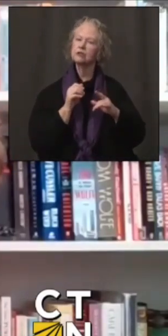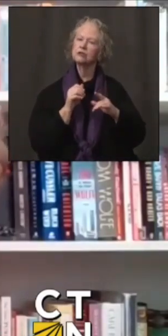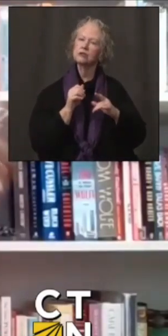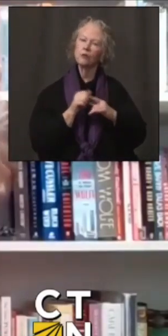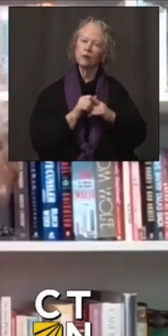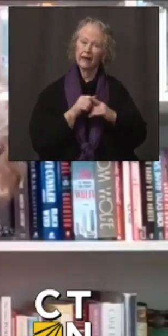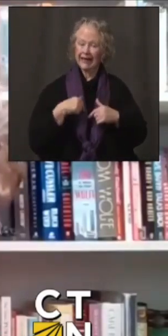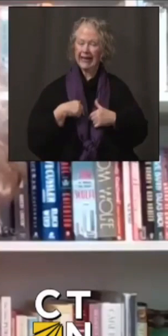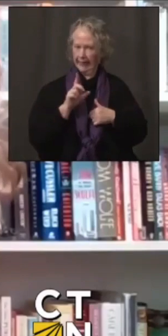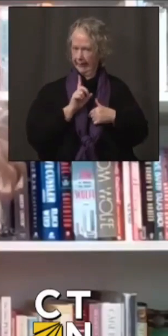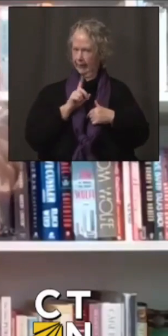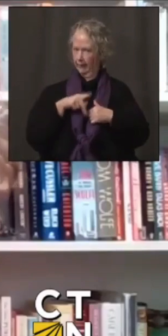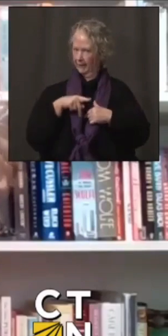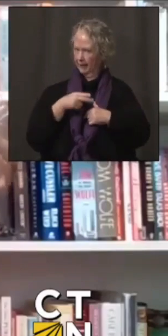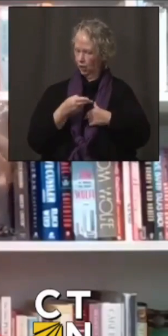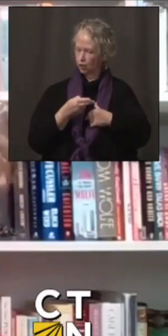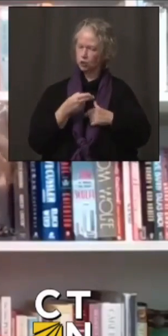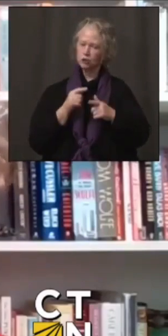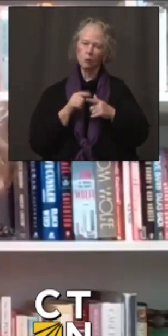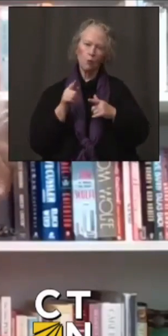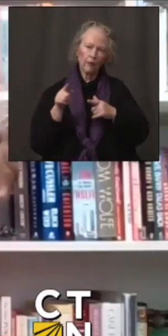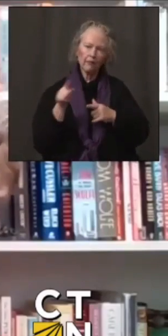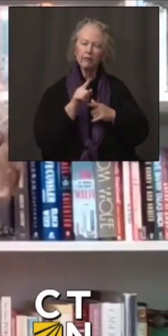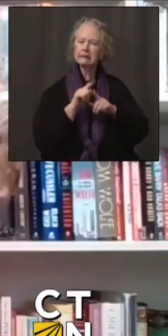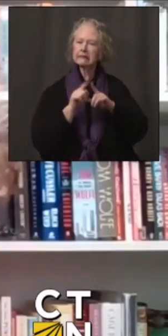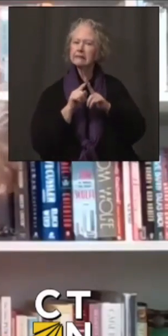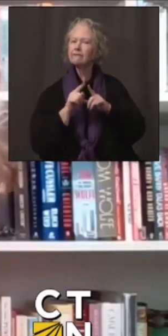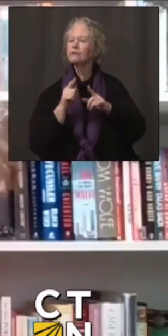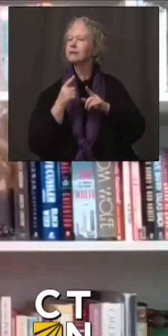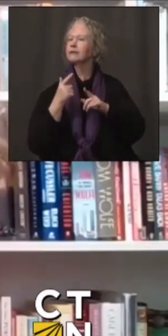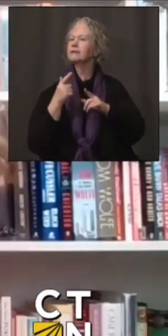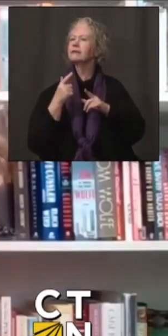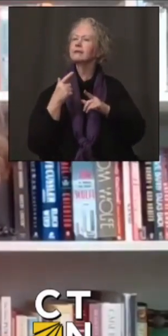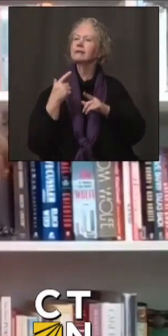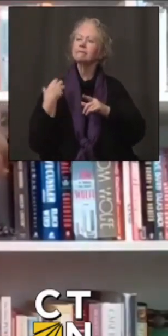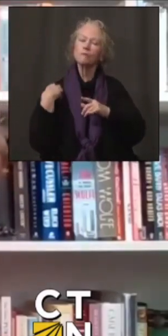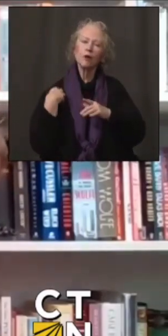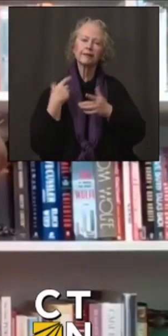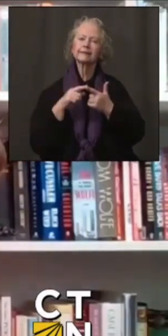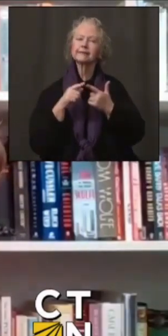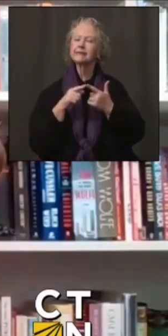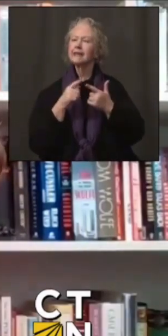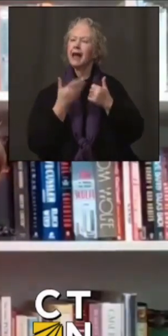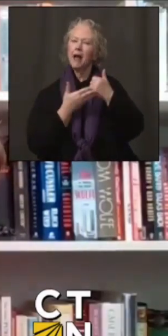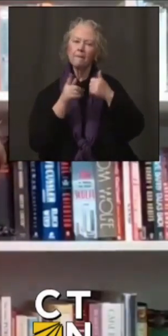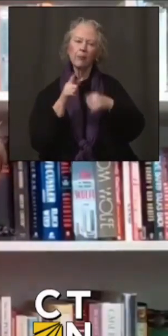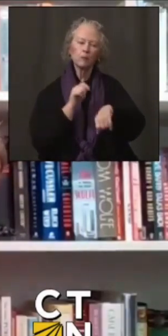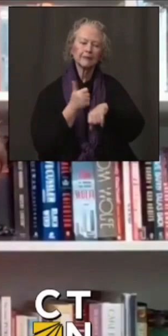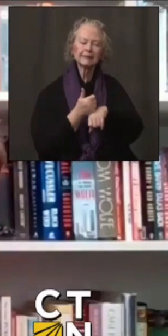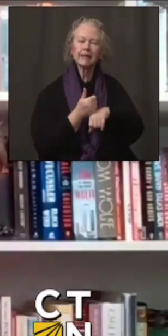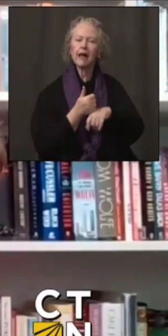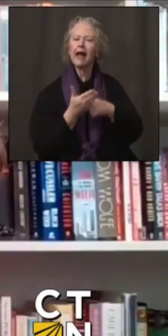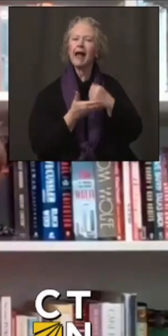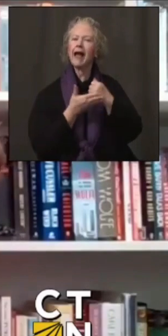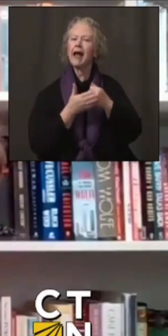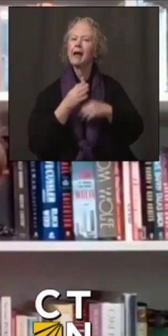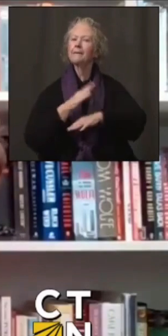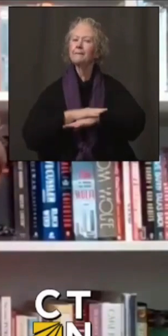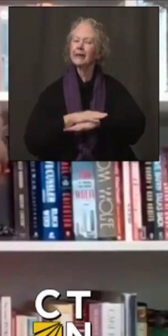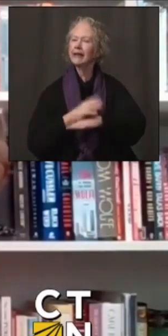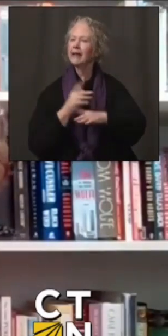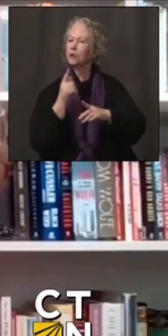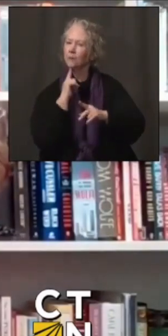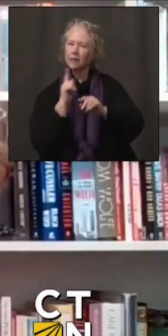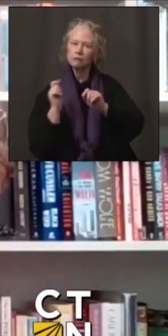providers, individuals, emailing them. We're setting up help desks, our website, to make sure everybody is